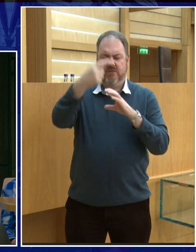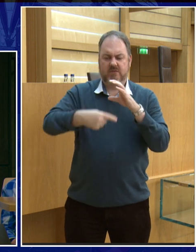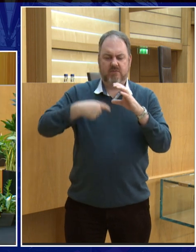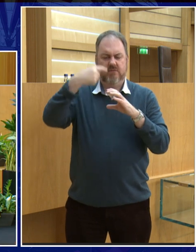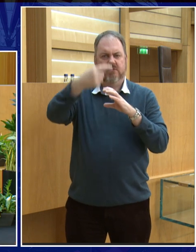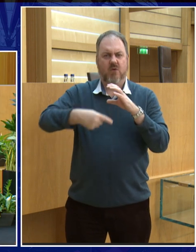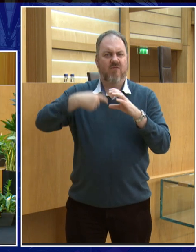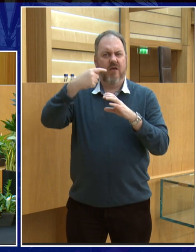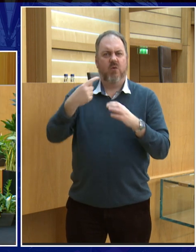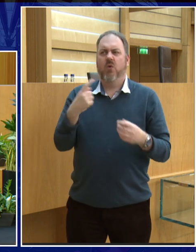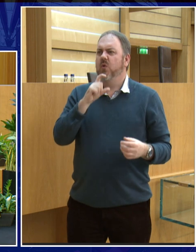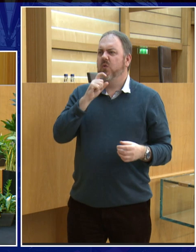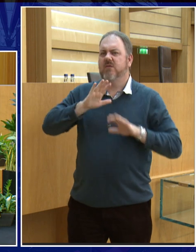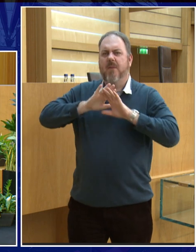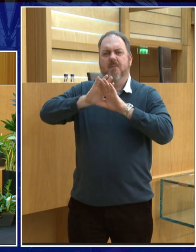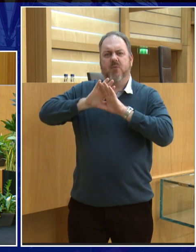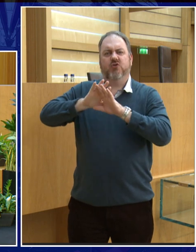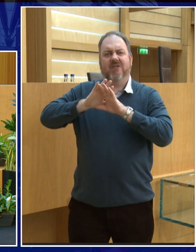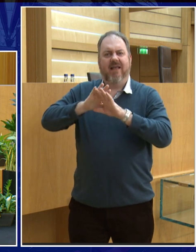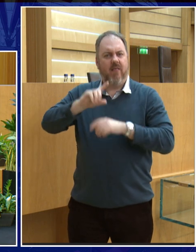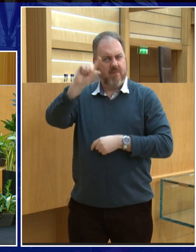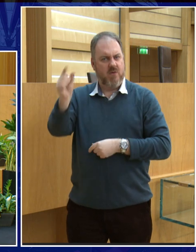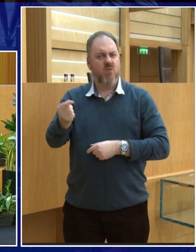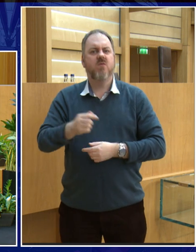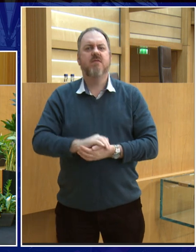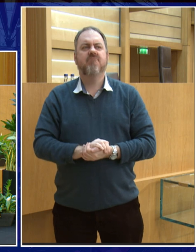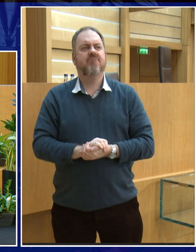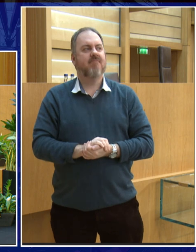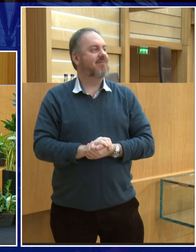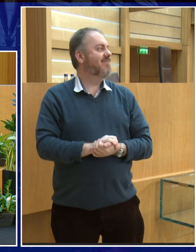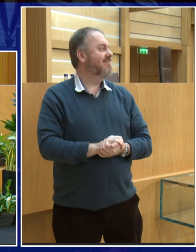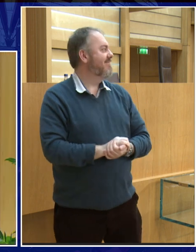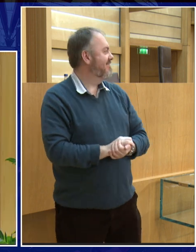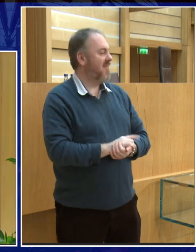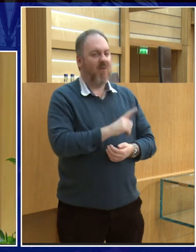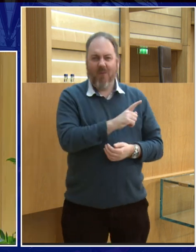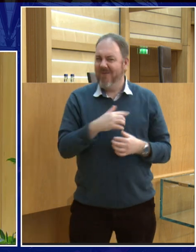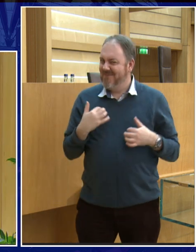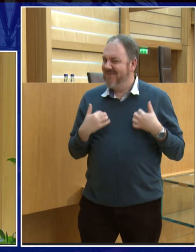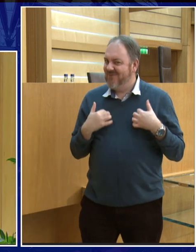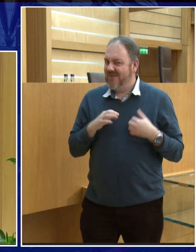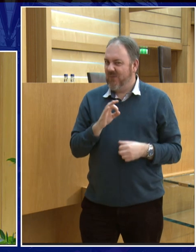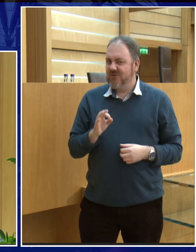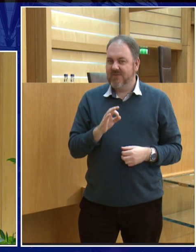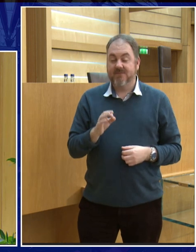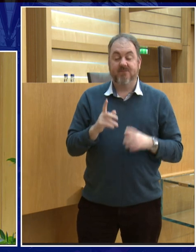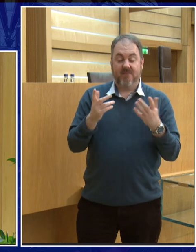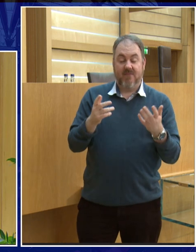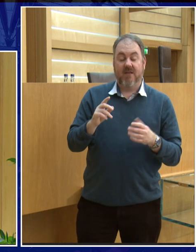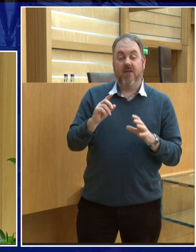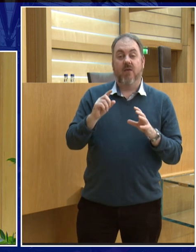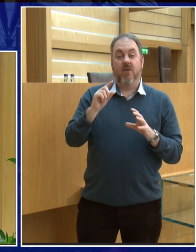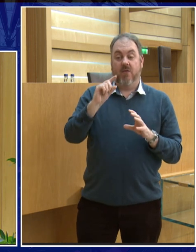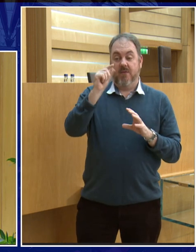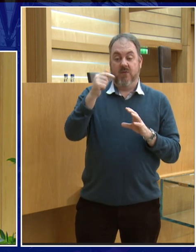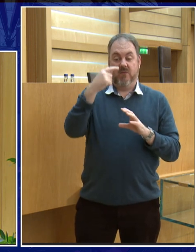No one is pushing it, that's a good question. Now, you see, how can I gesture? If the earth, if the moon wasn't